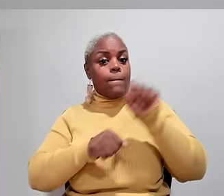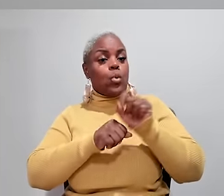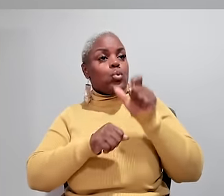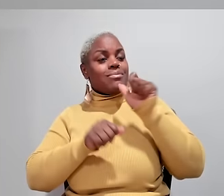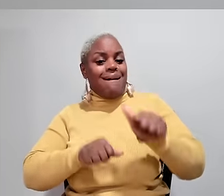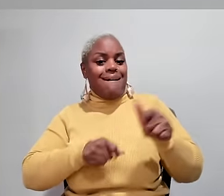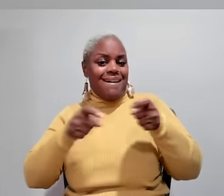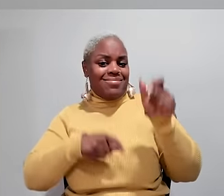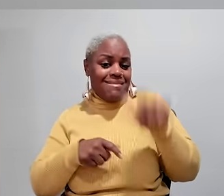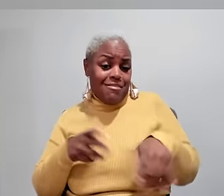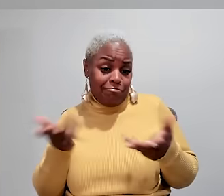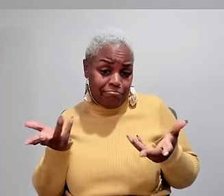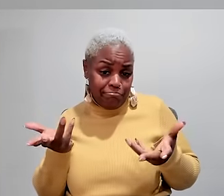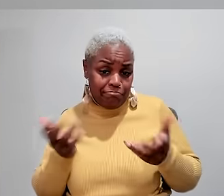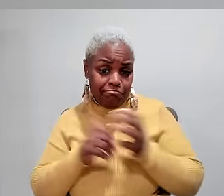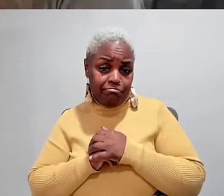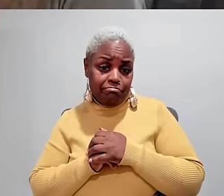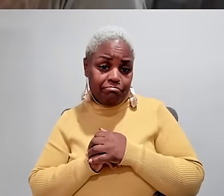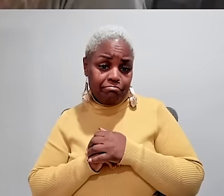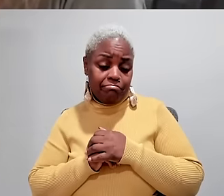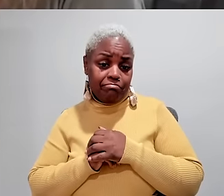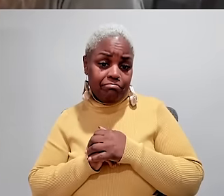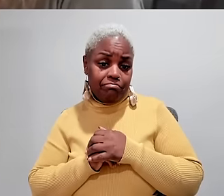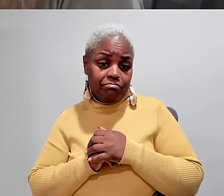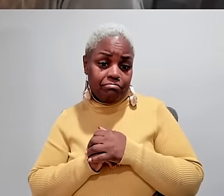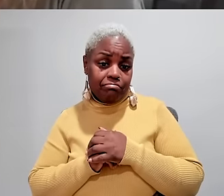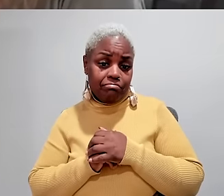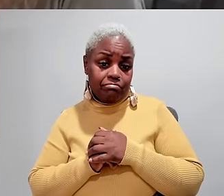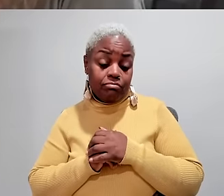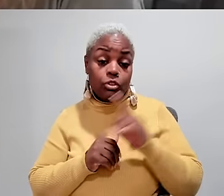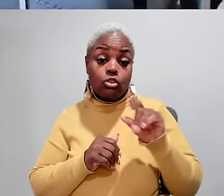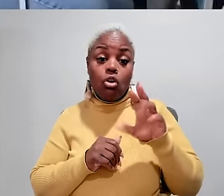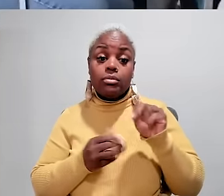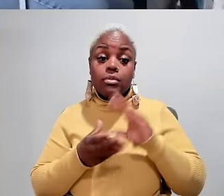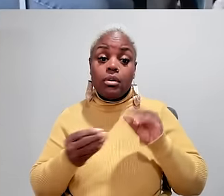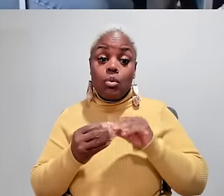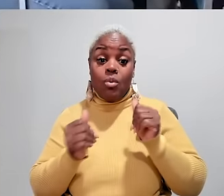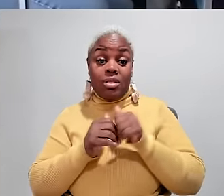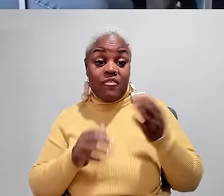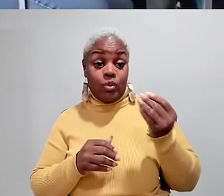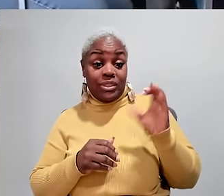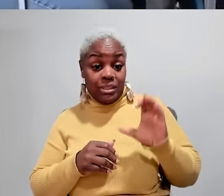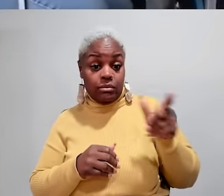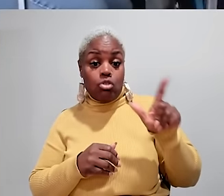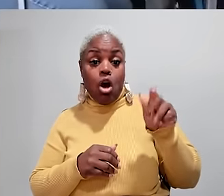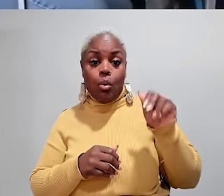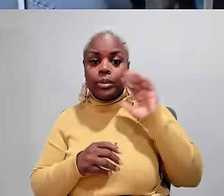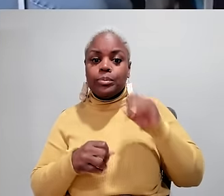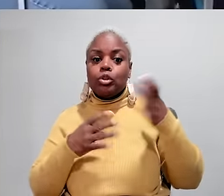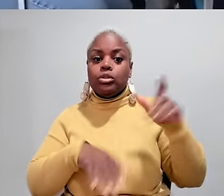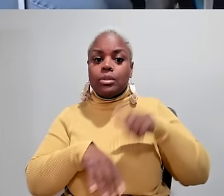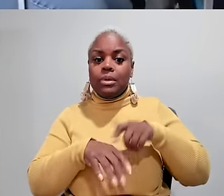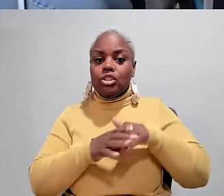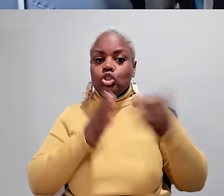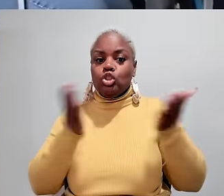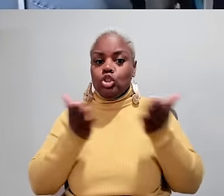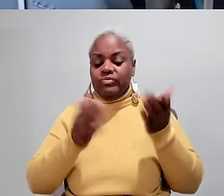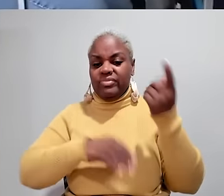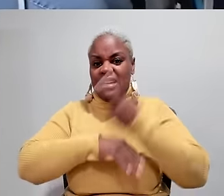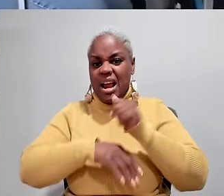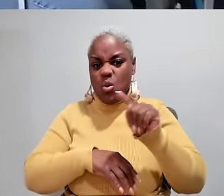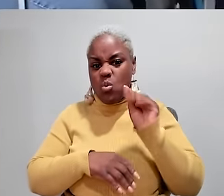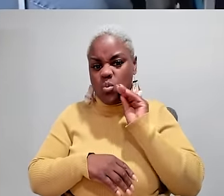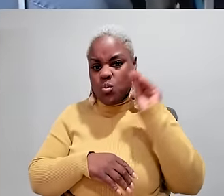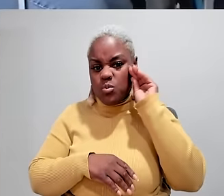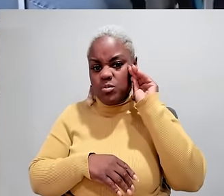here, accommodate them. You're not going to find an employer who can handle that. Dawn says, without the 14C program,